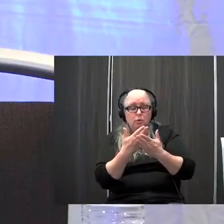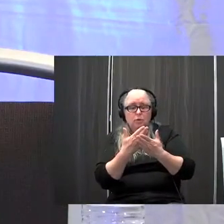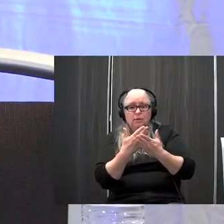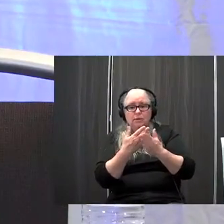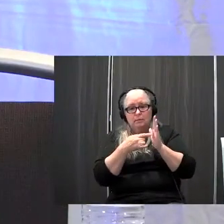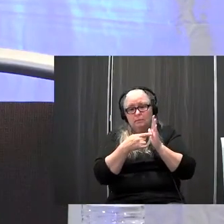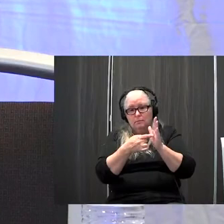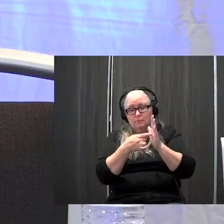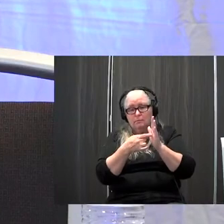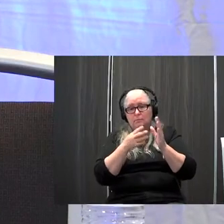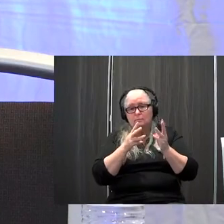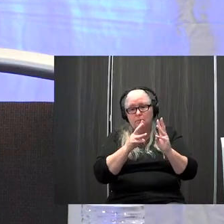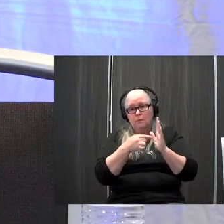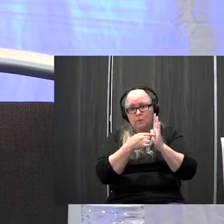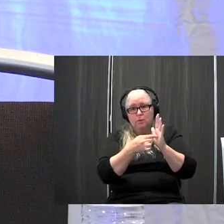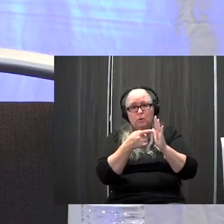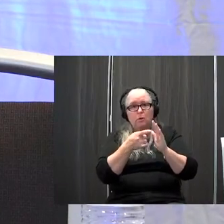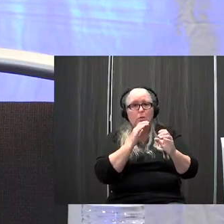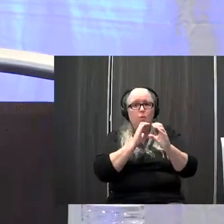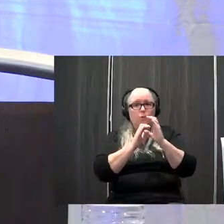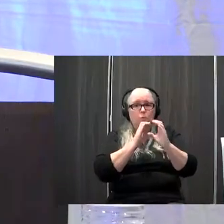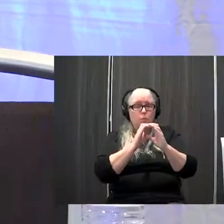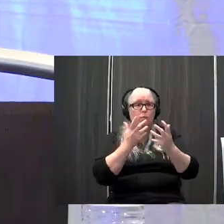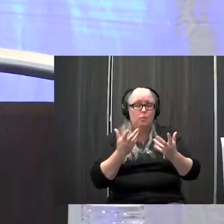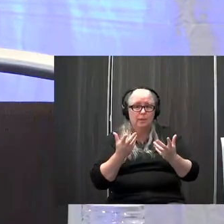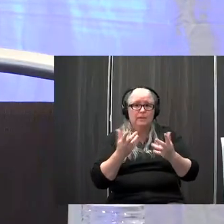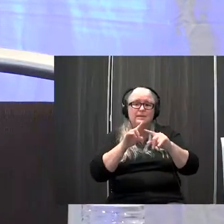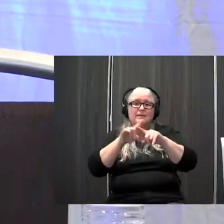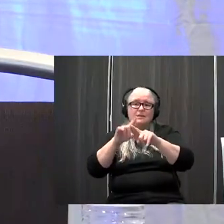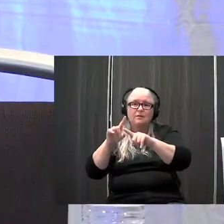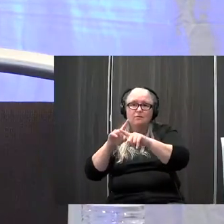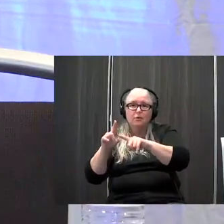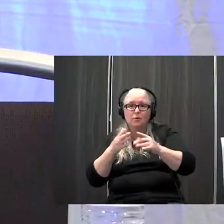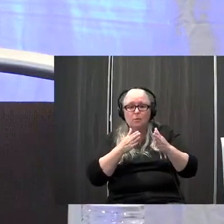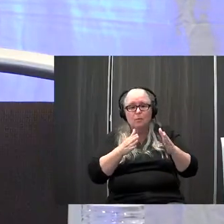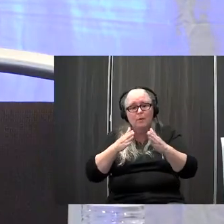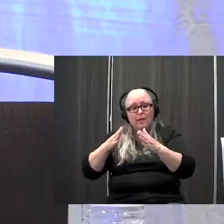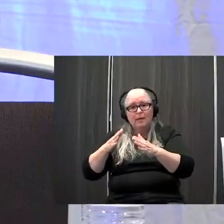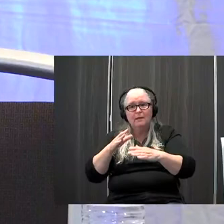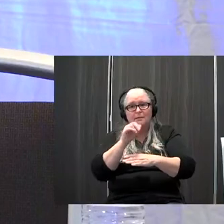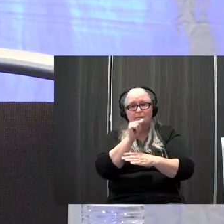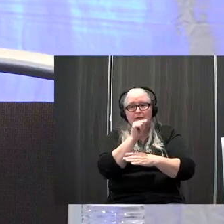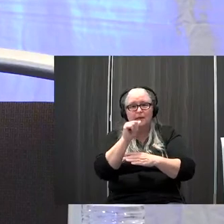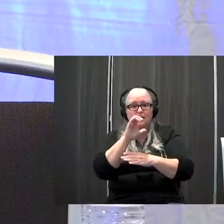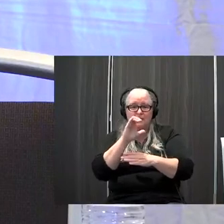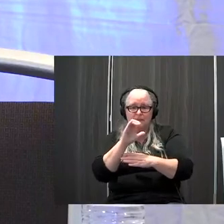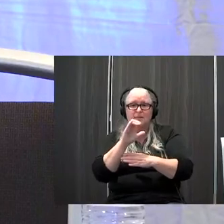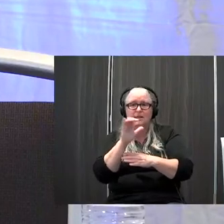implementation of use of augment of different forms of augmentative communication such